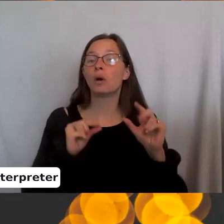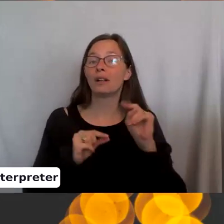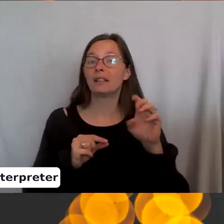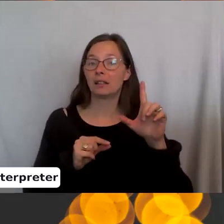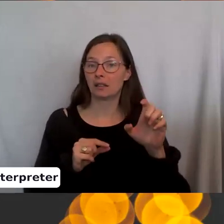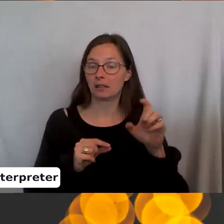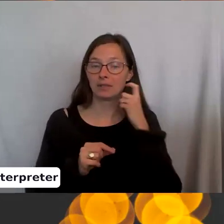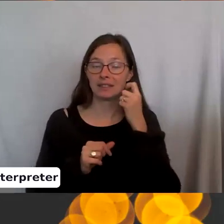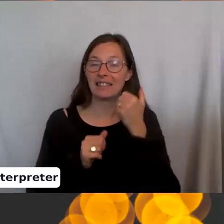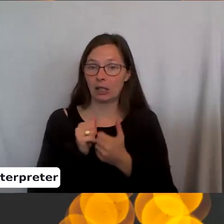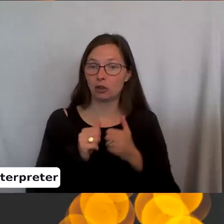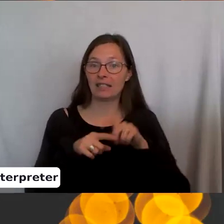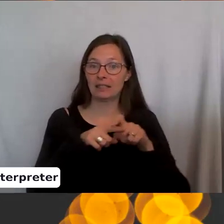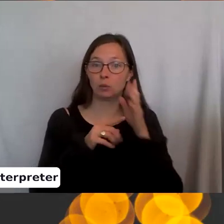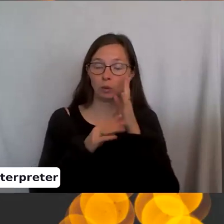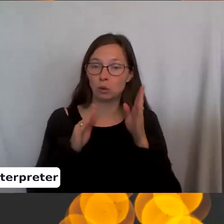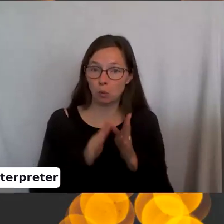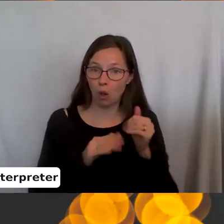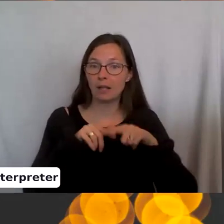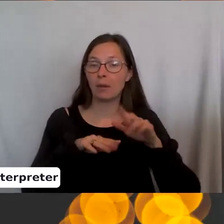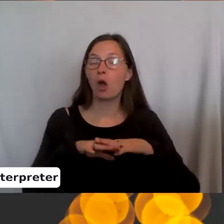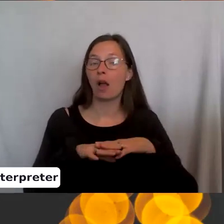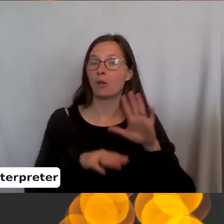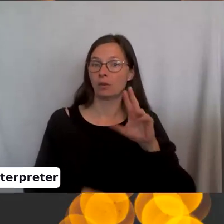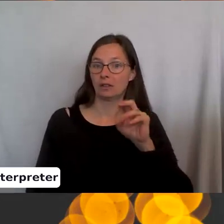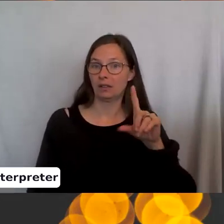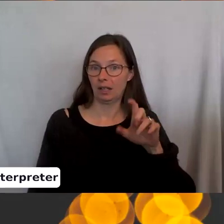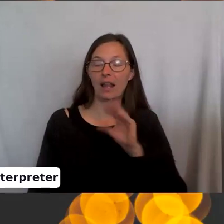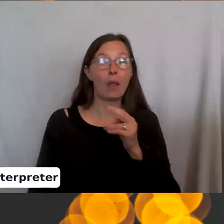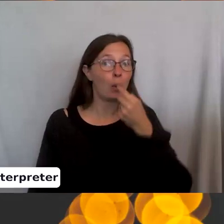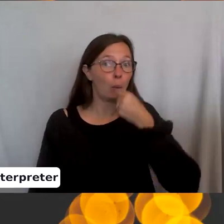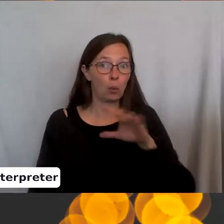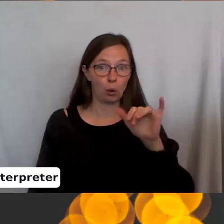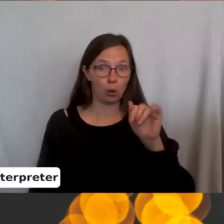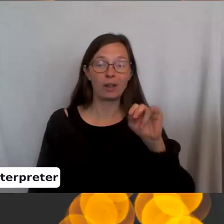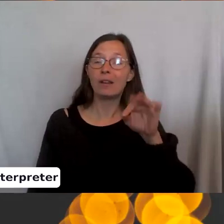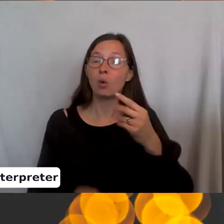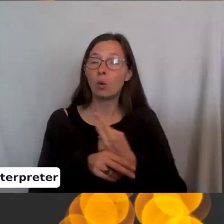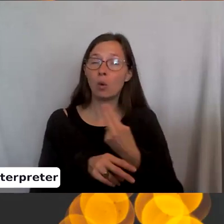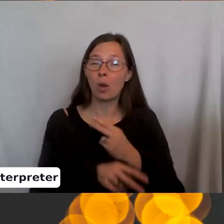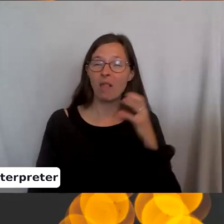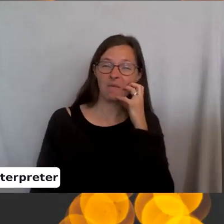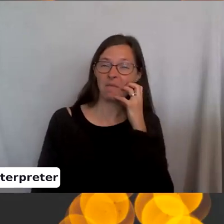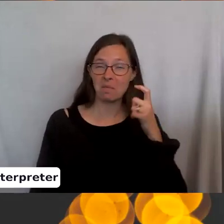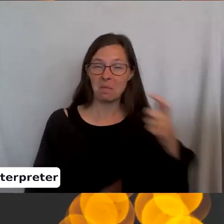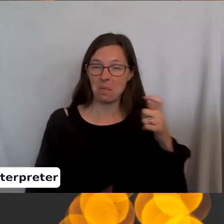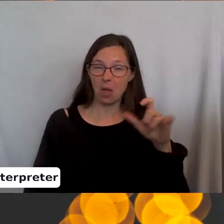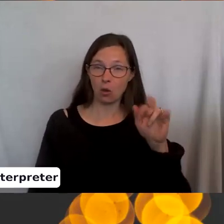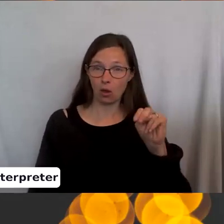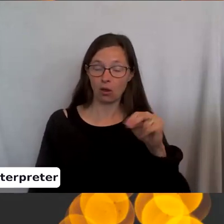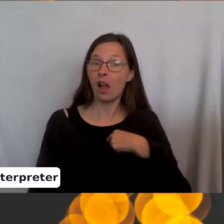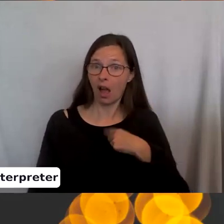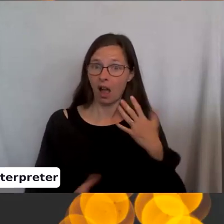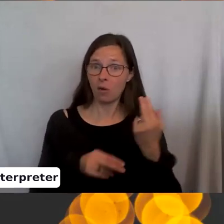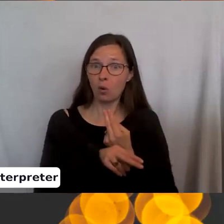smaller and smaller depending on the needle and the skinniness of the yarn. So if you're using a big fat yarn, each stitch, I mean, I've knitted with yarn